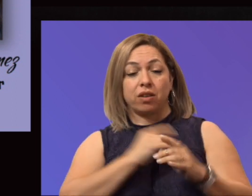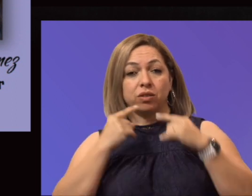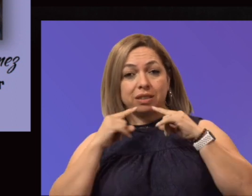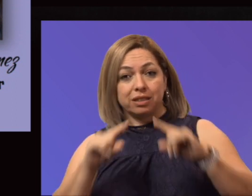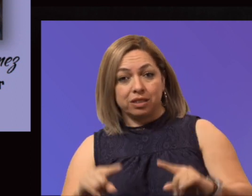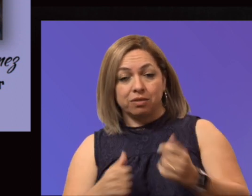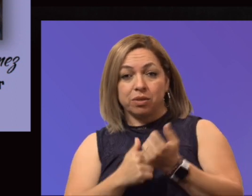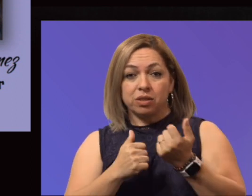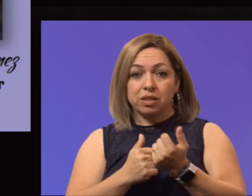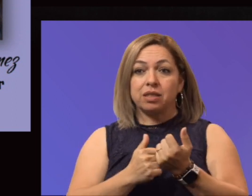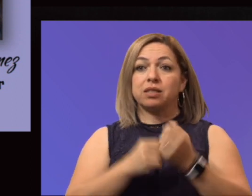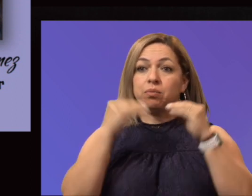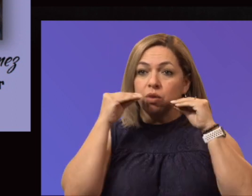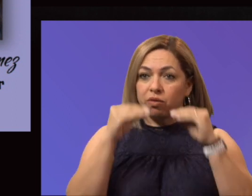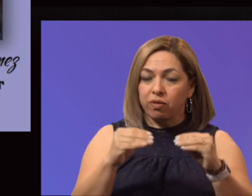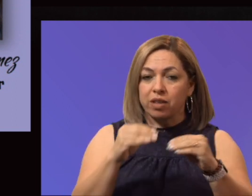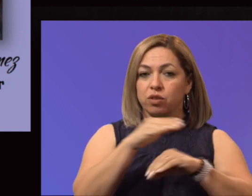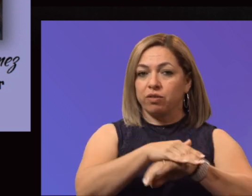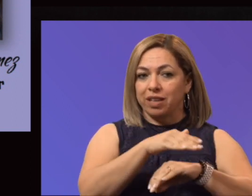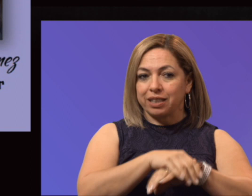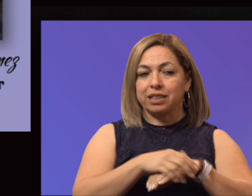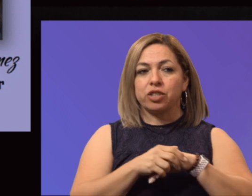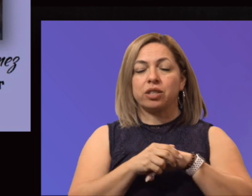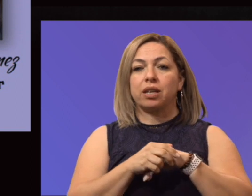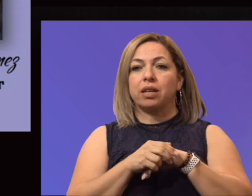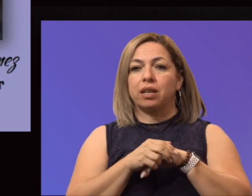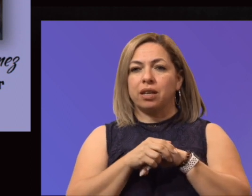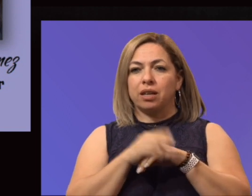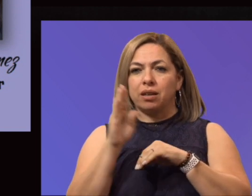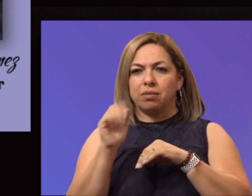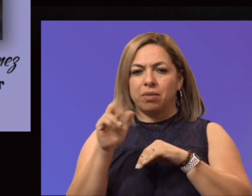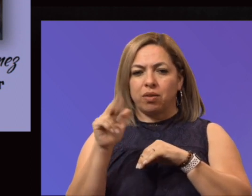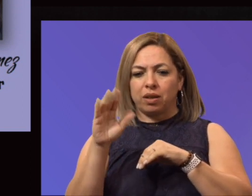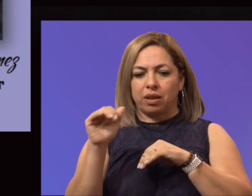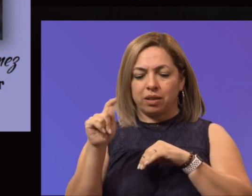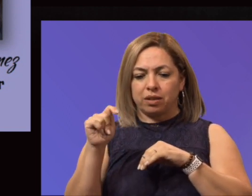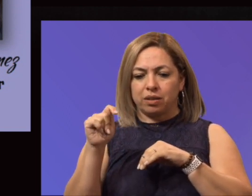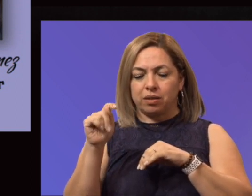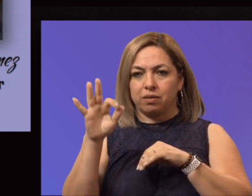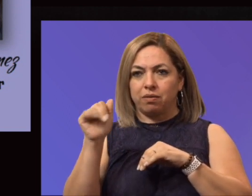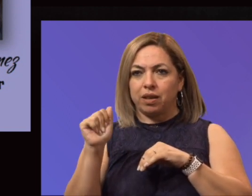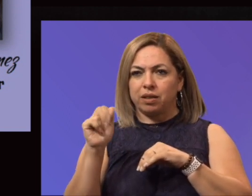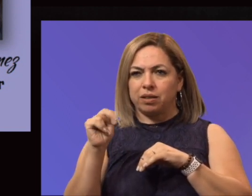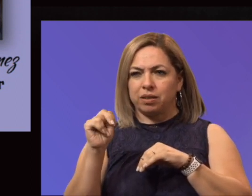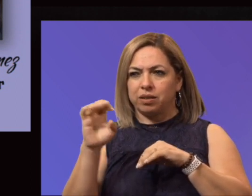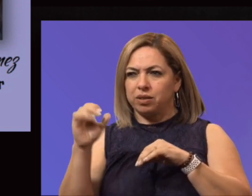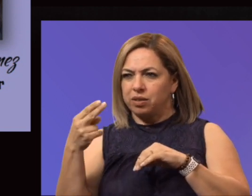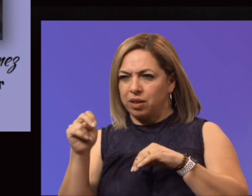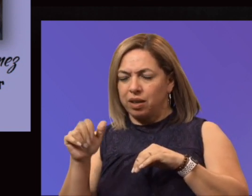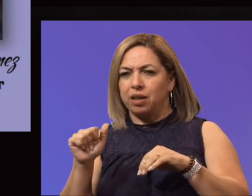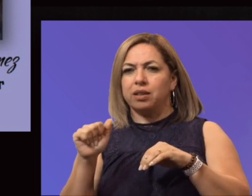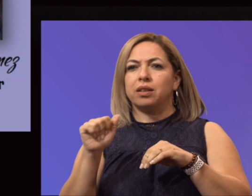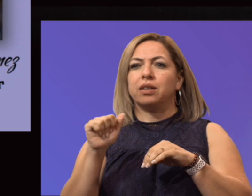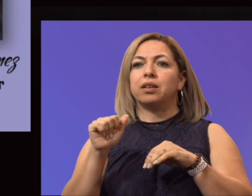Assistant Professor Barakat. Fan Chen, Assistant Professor of Math at the Valle Verde Campus. Janine Rudnick,